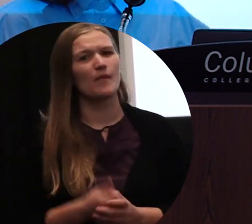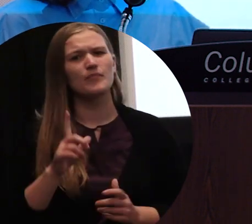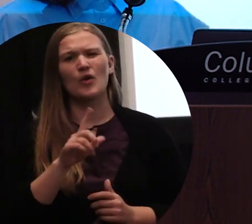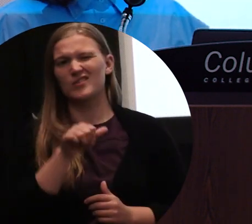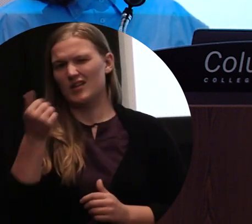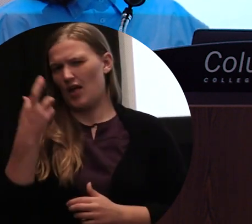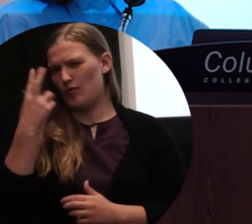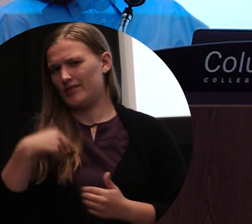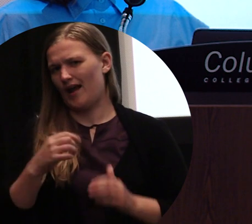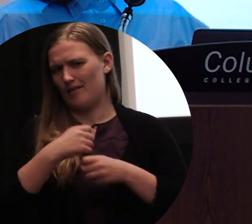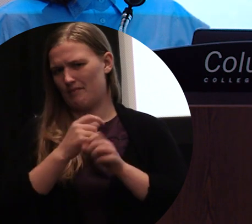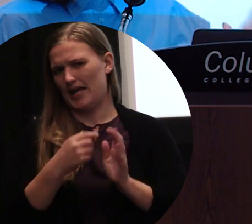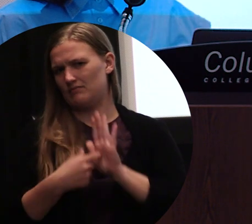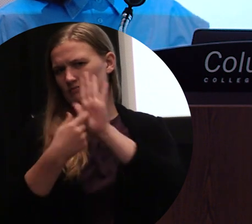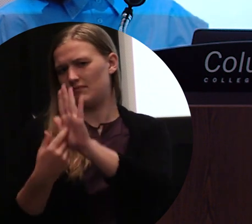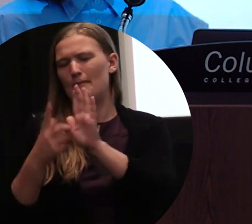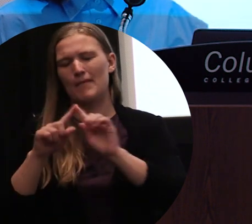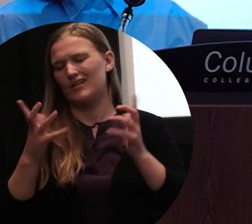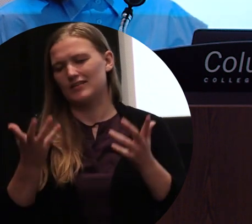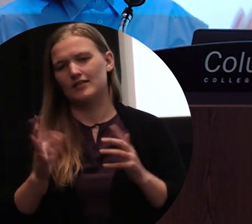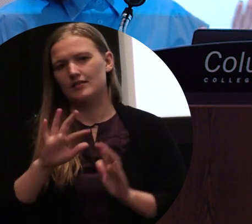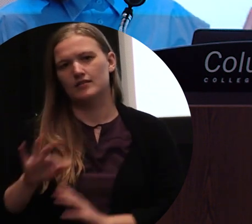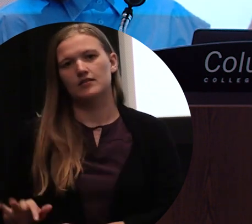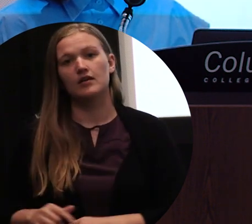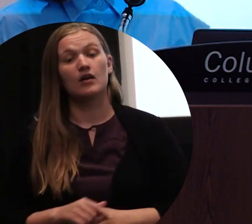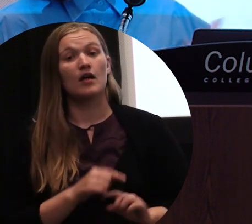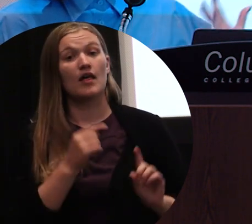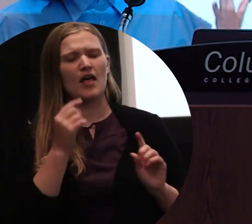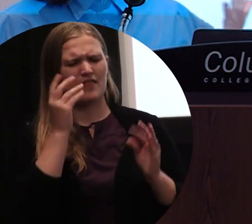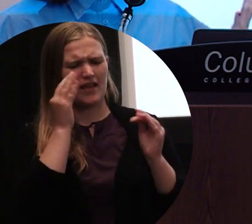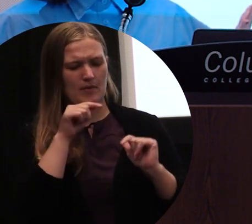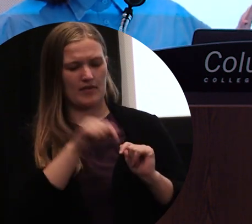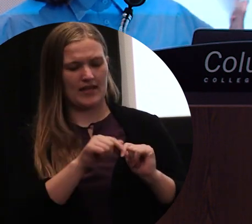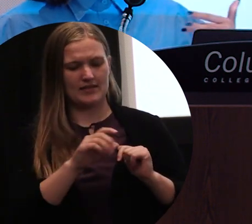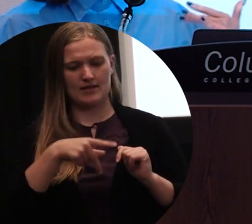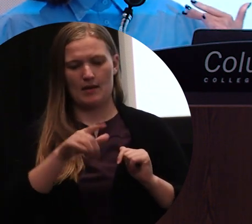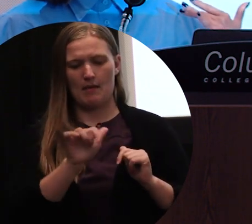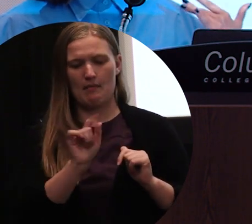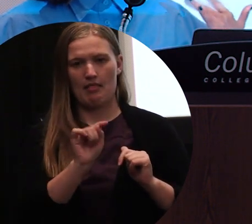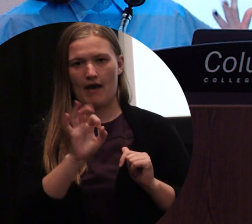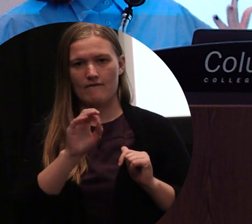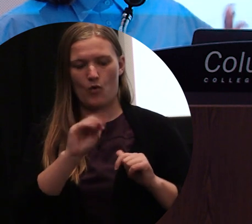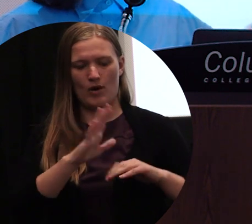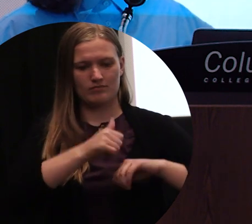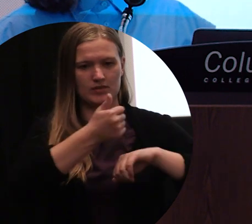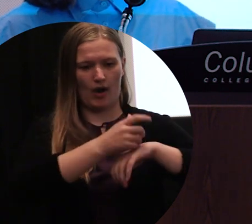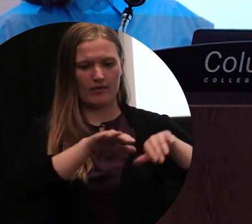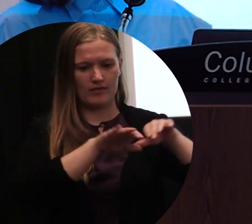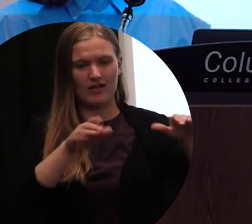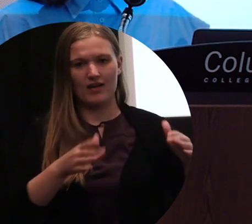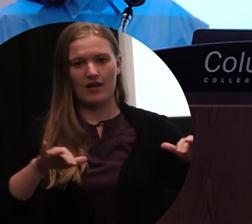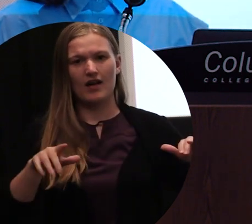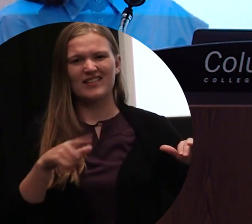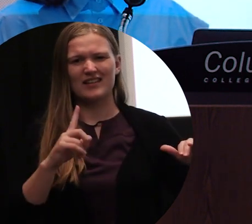rethinking about these platforms, and thinking about these other shapes of like temples,